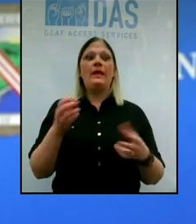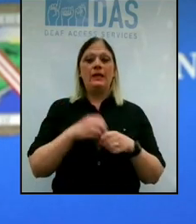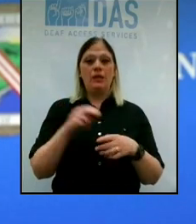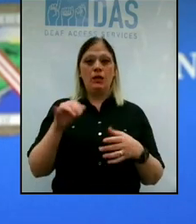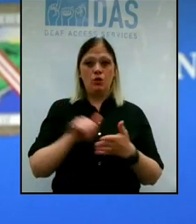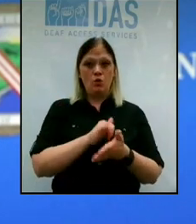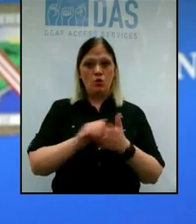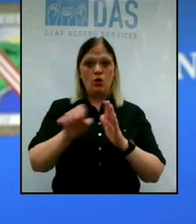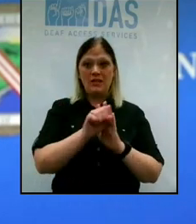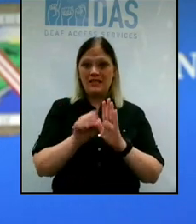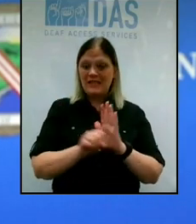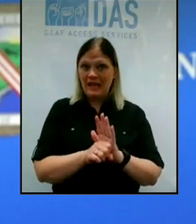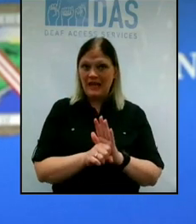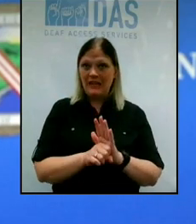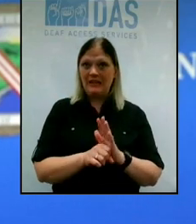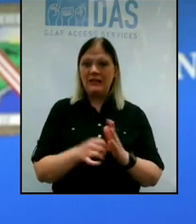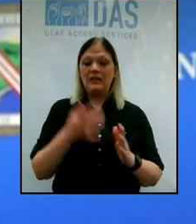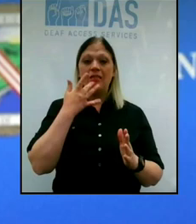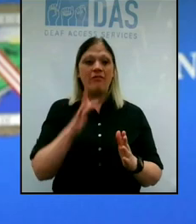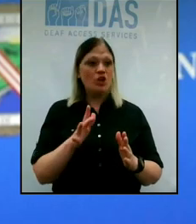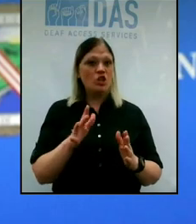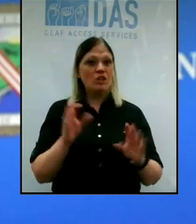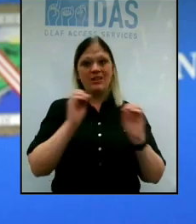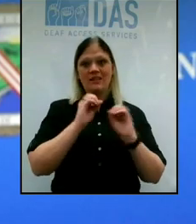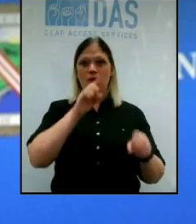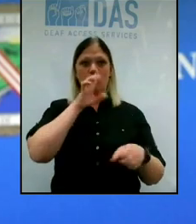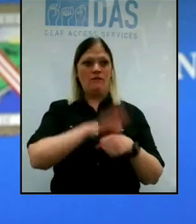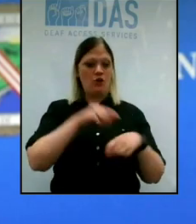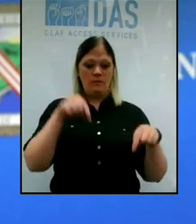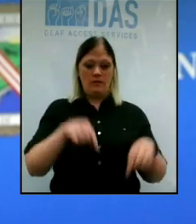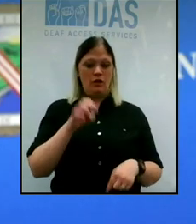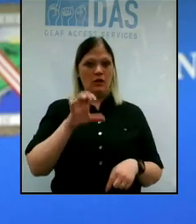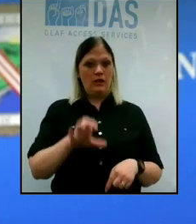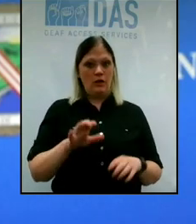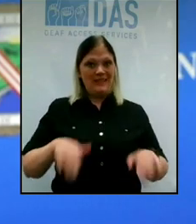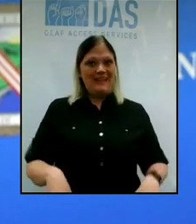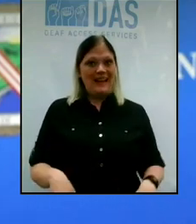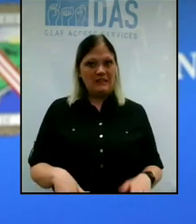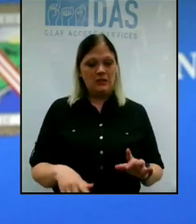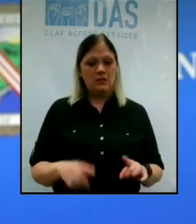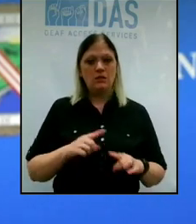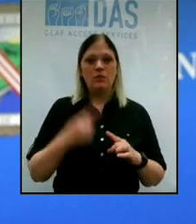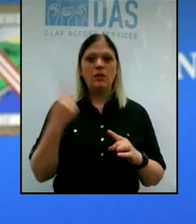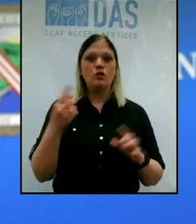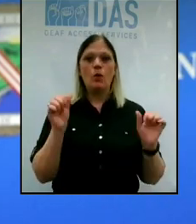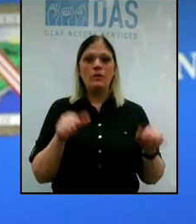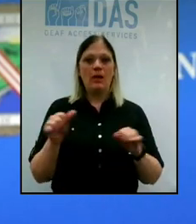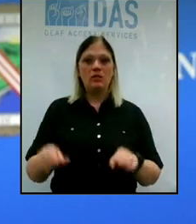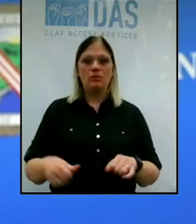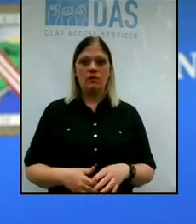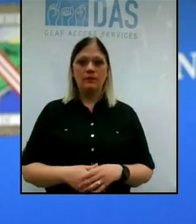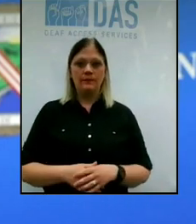York State. You know, fortunately we have not had any confirmed in Erie County yet, but, you know, it's always possible.